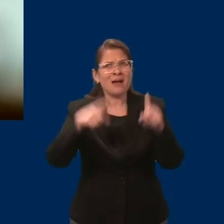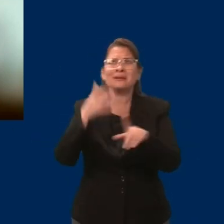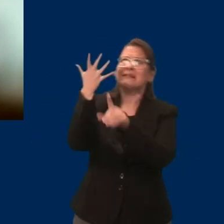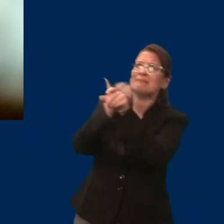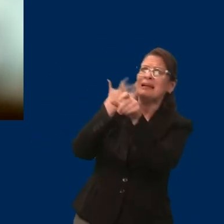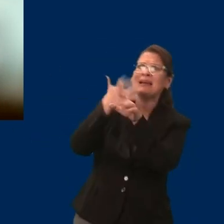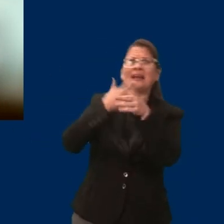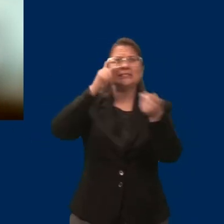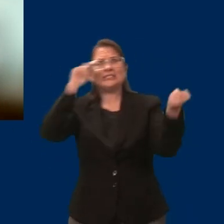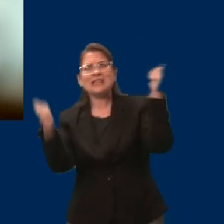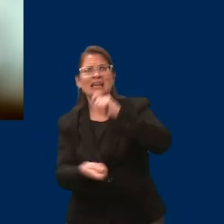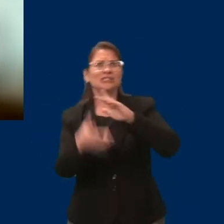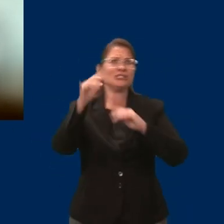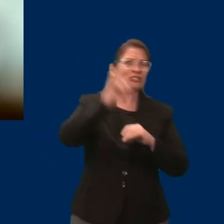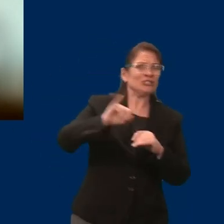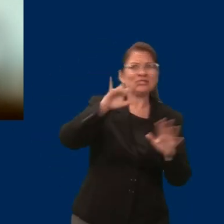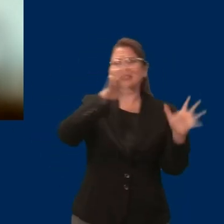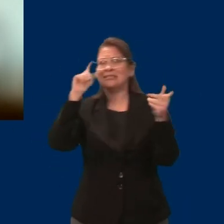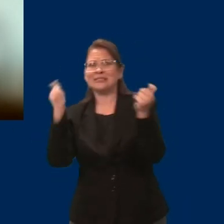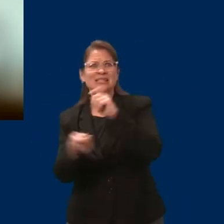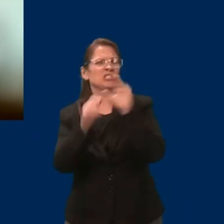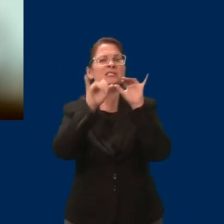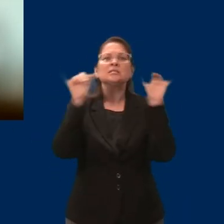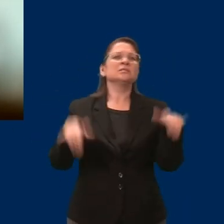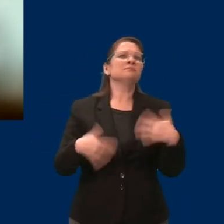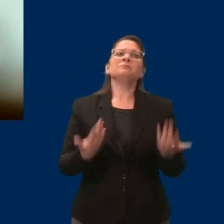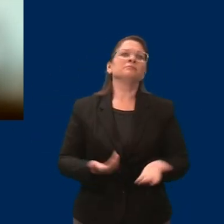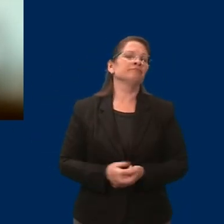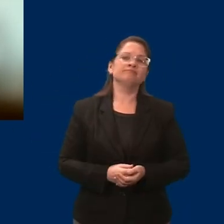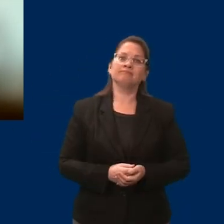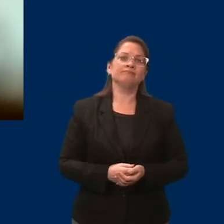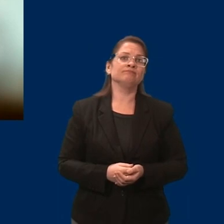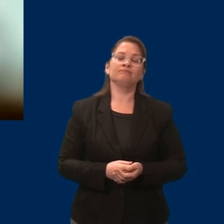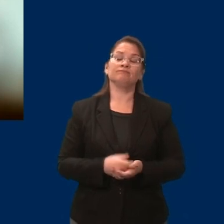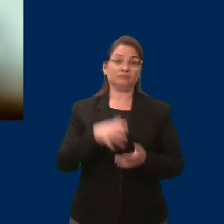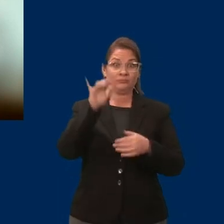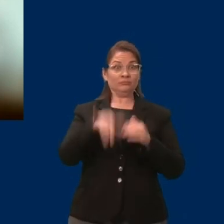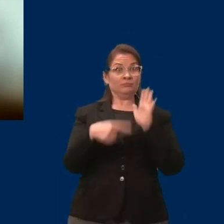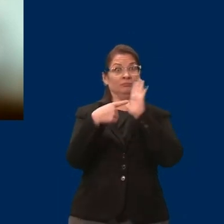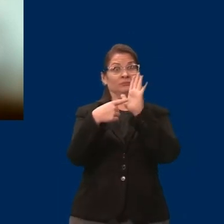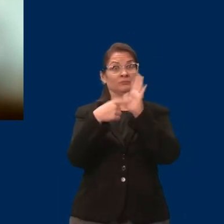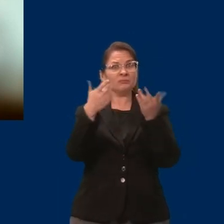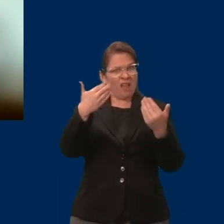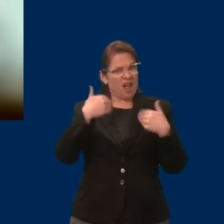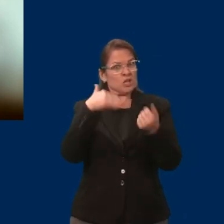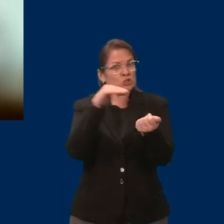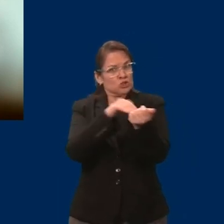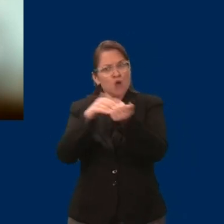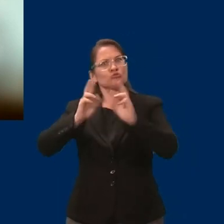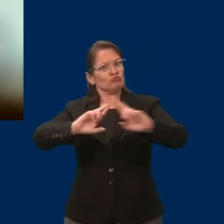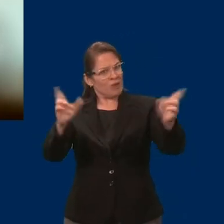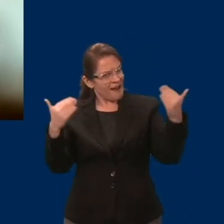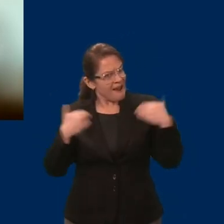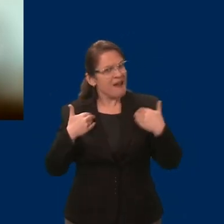is a classic example where we have the health care available in our state or in our country. We have